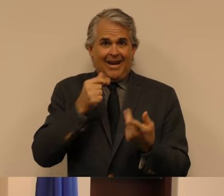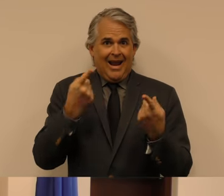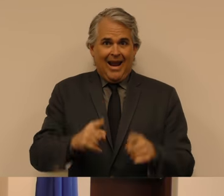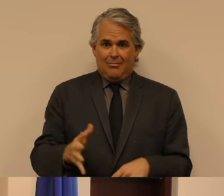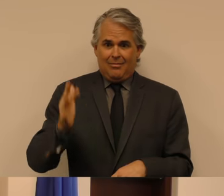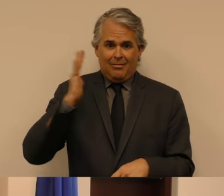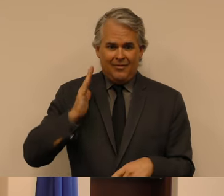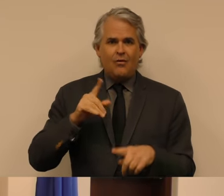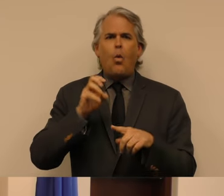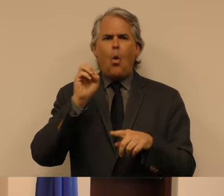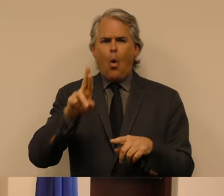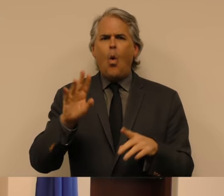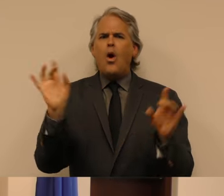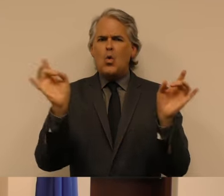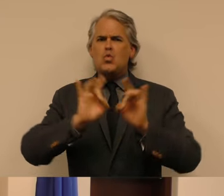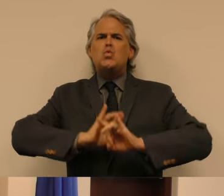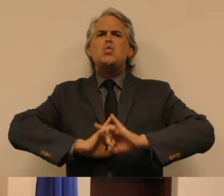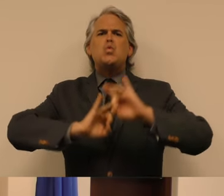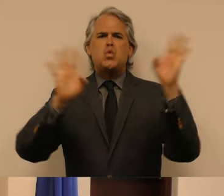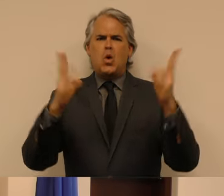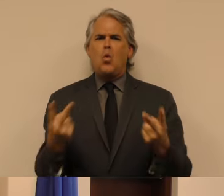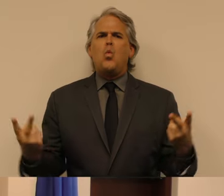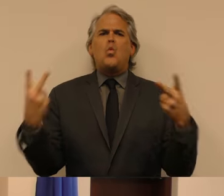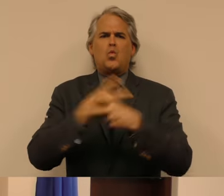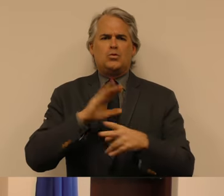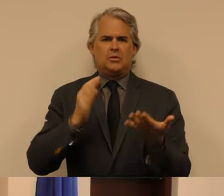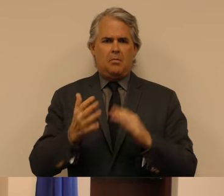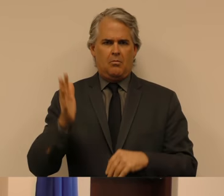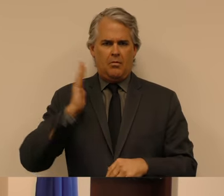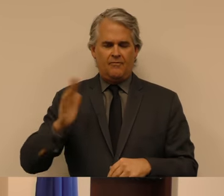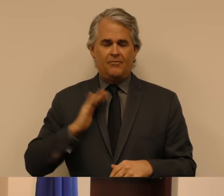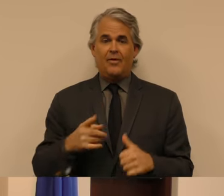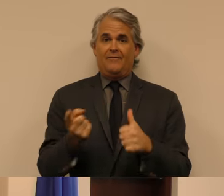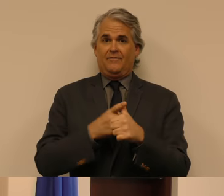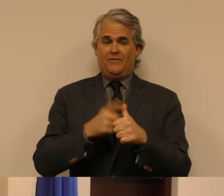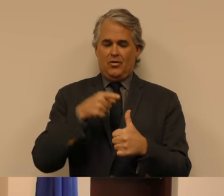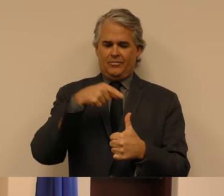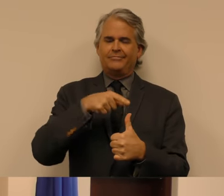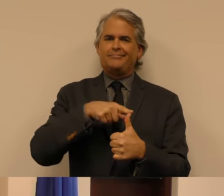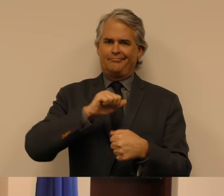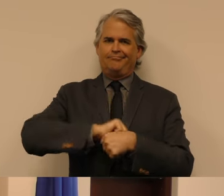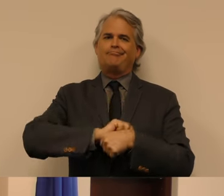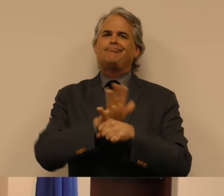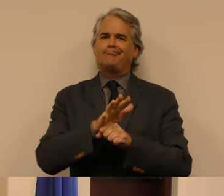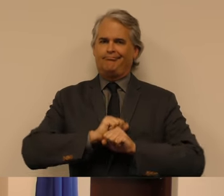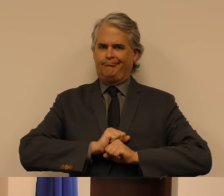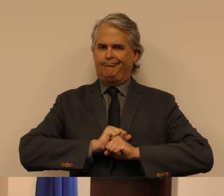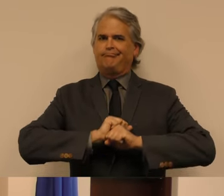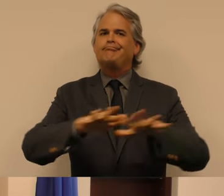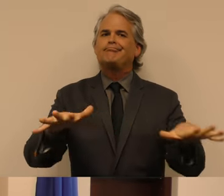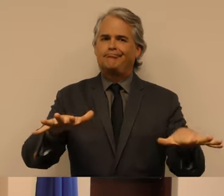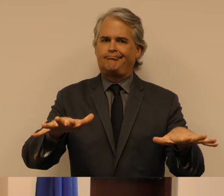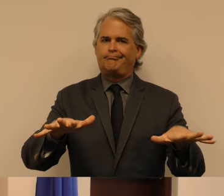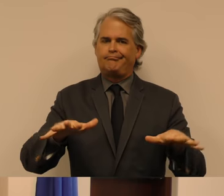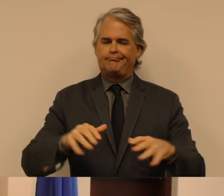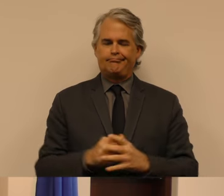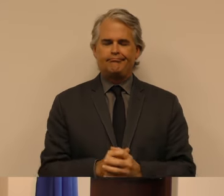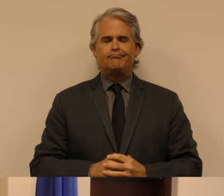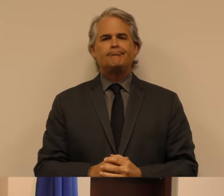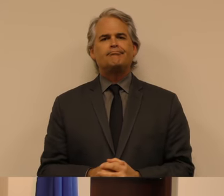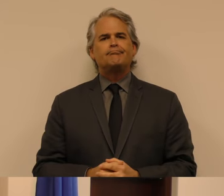in scope. First, we are facing a public health crisis as a result of the COVID-19 global